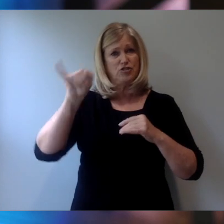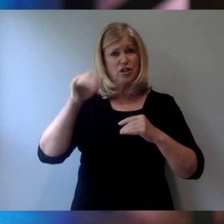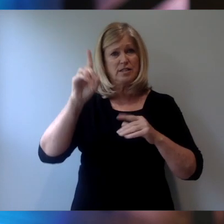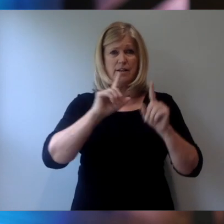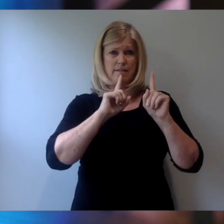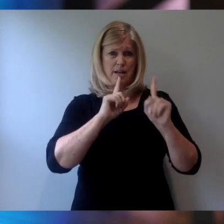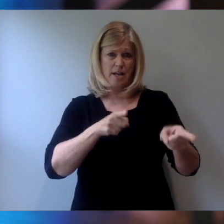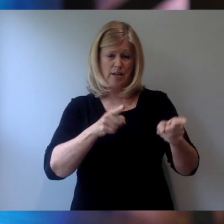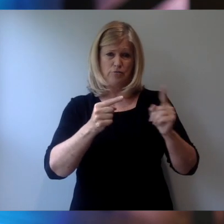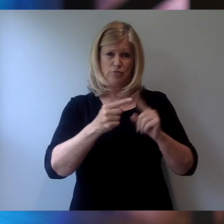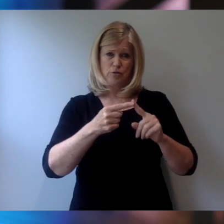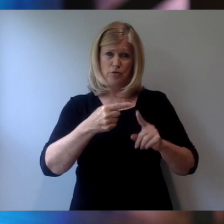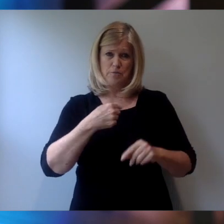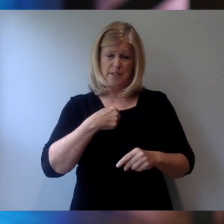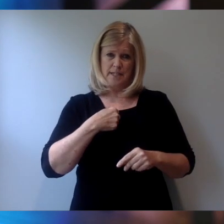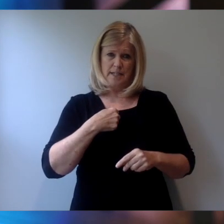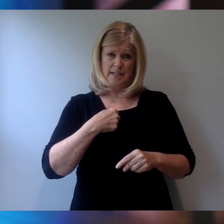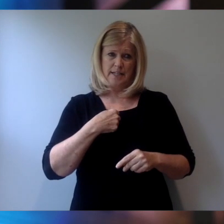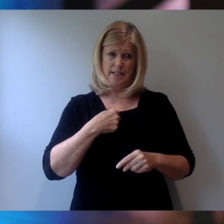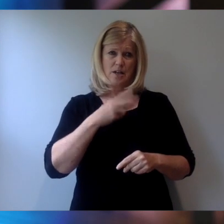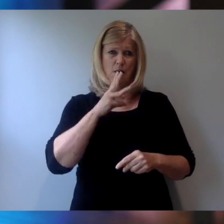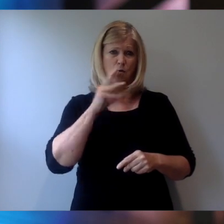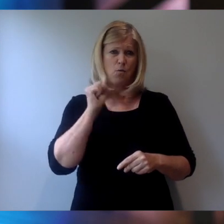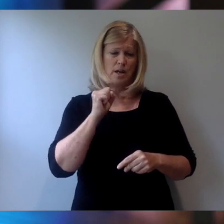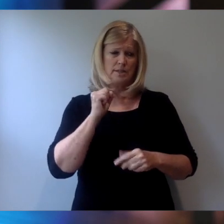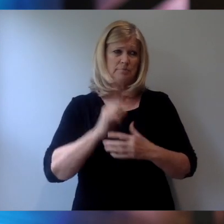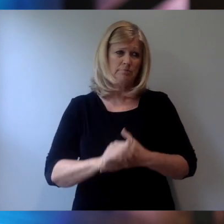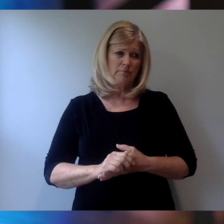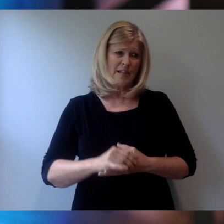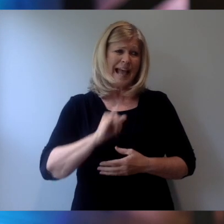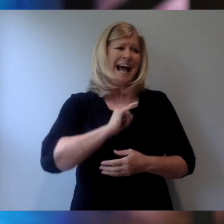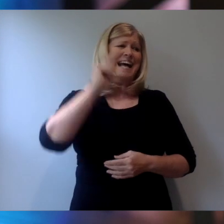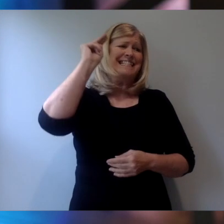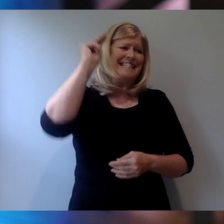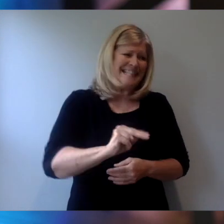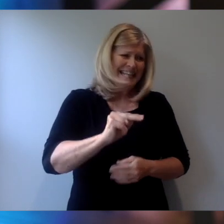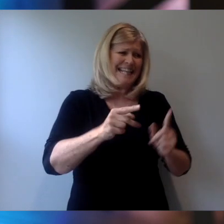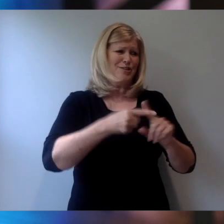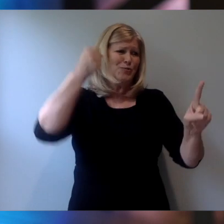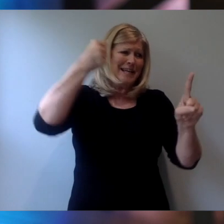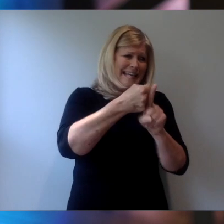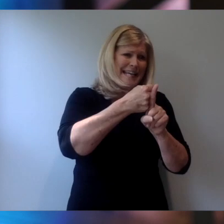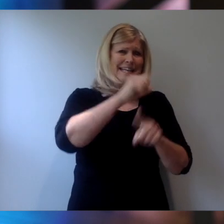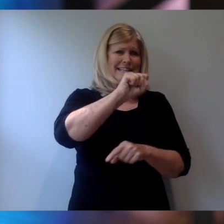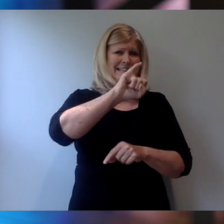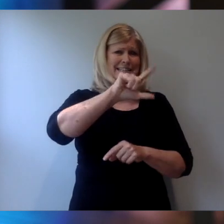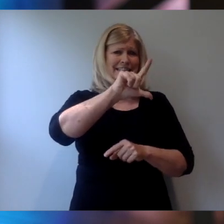I thought it would be. He said, I need to hit Silas with the stick.